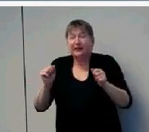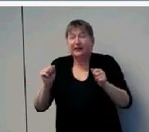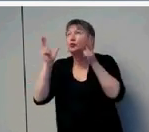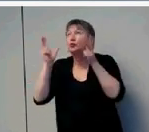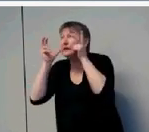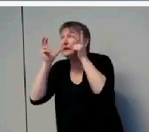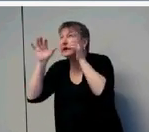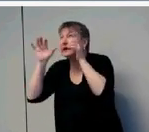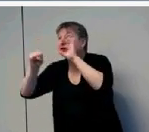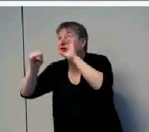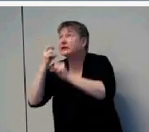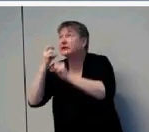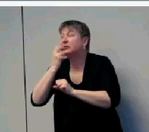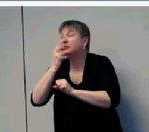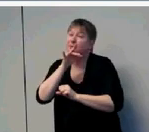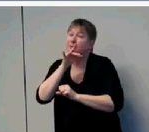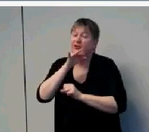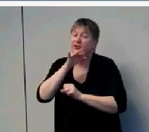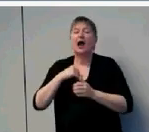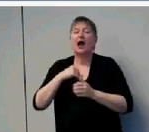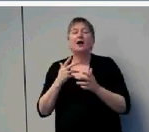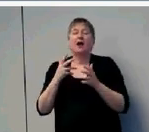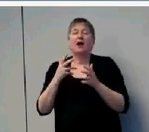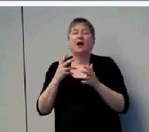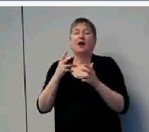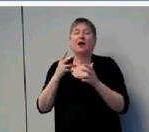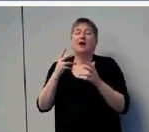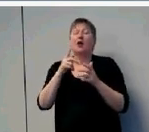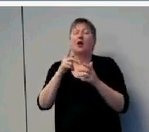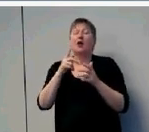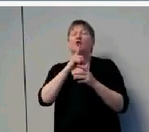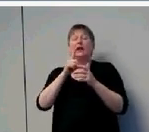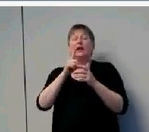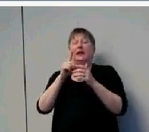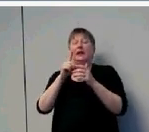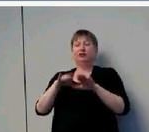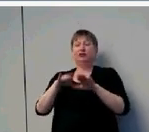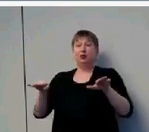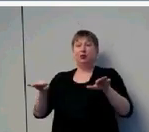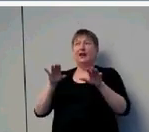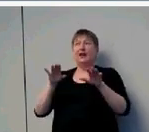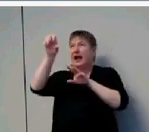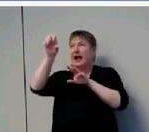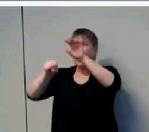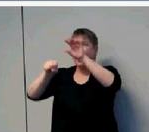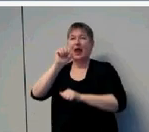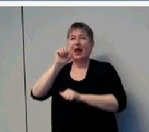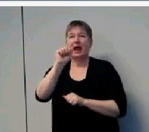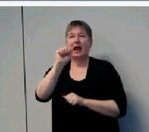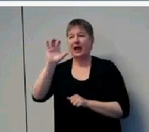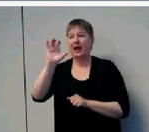You'll hear me say access. You'll a lot. It's a lot about children's access to the linguistic input.